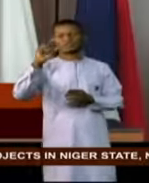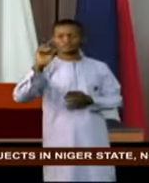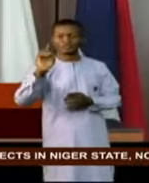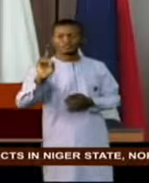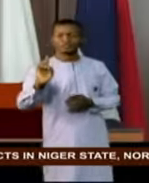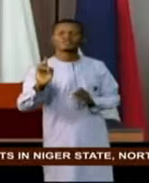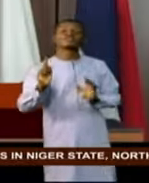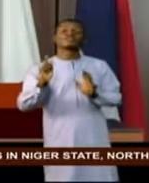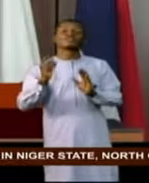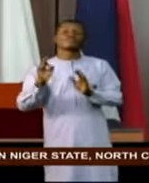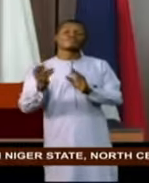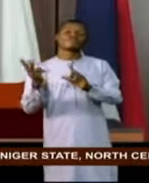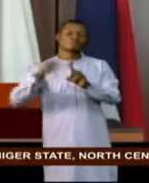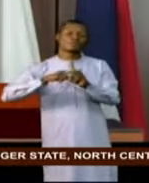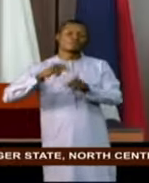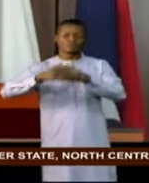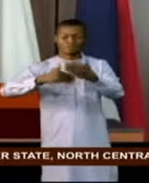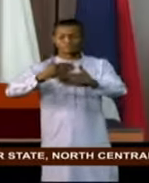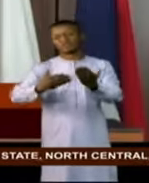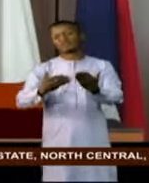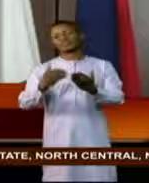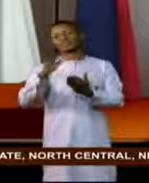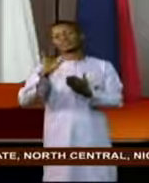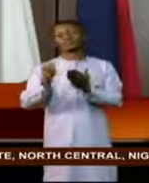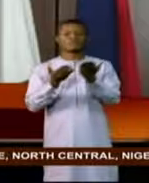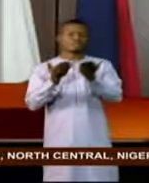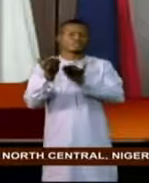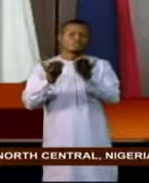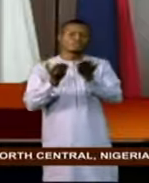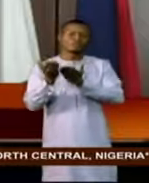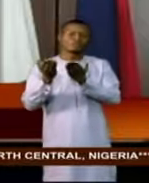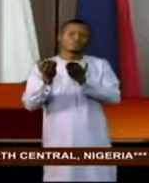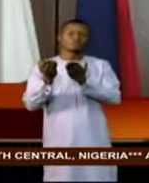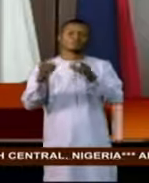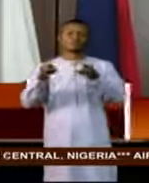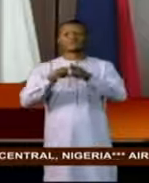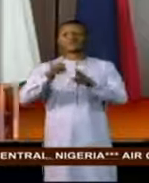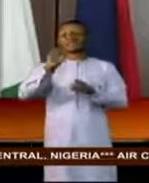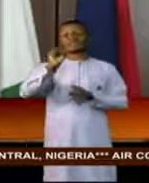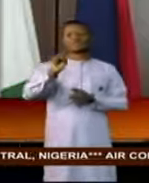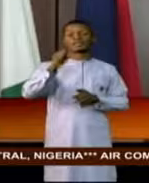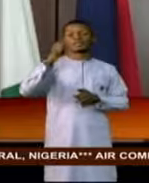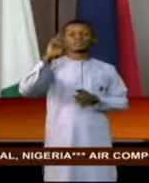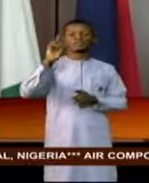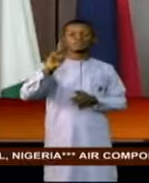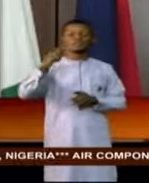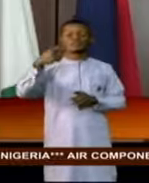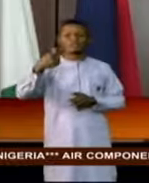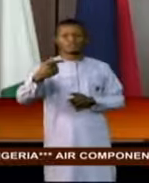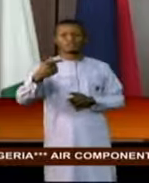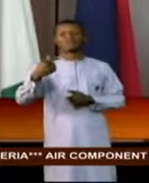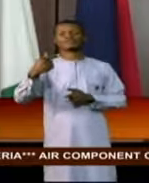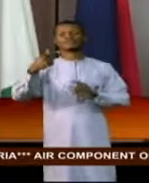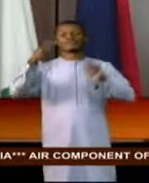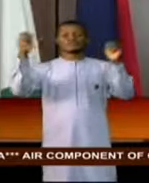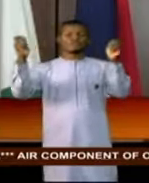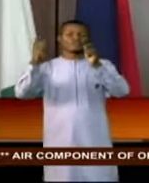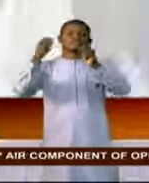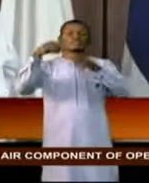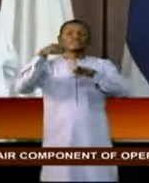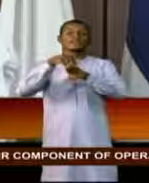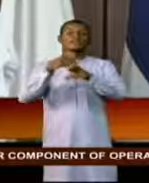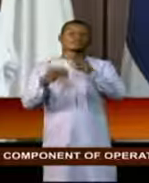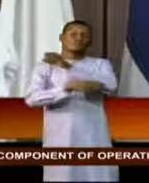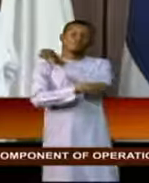implementation processes by serving as SDGs champions at the grassroots.